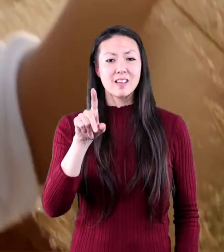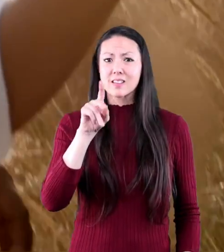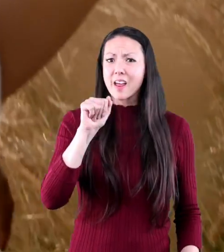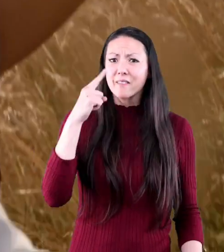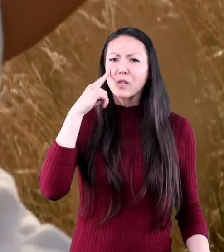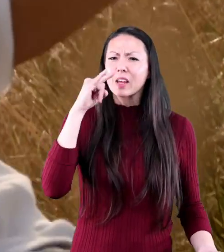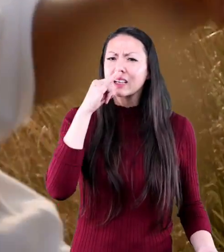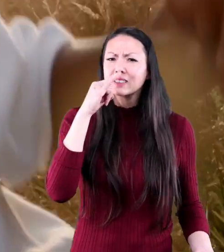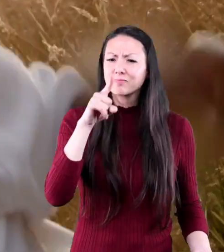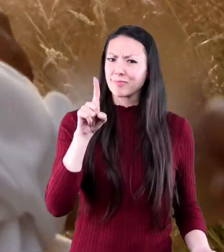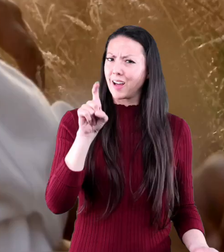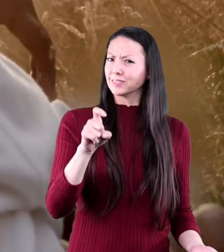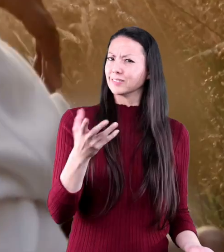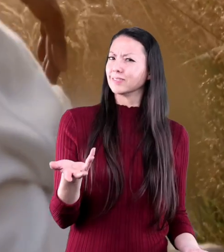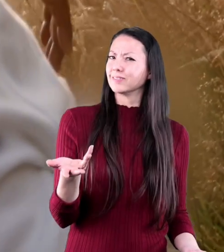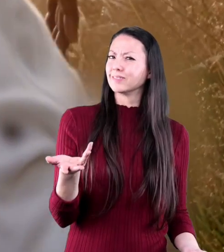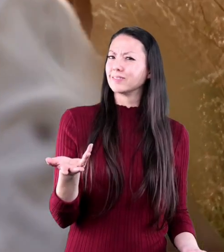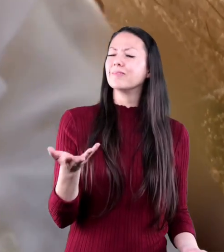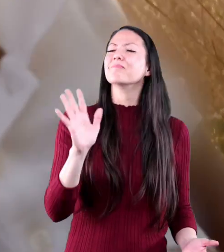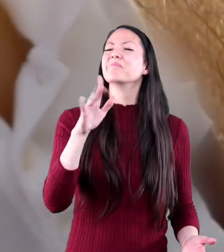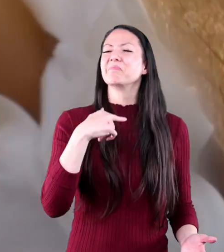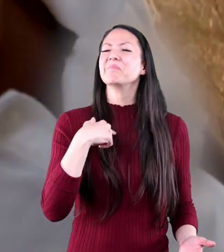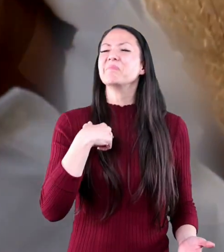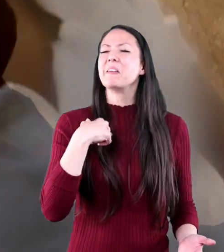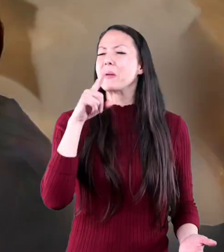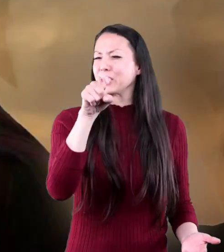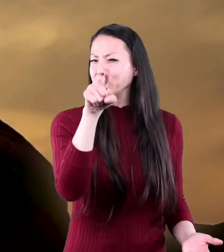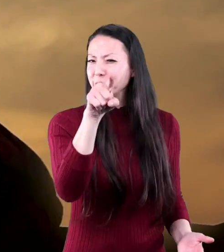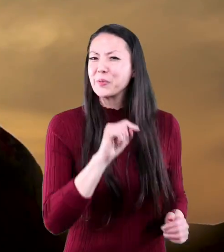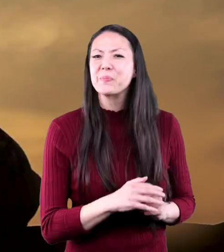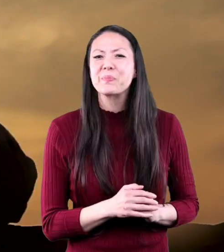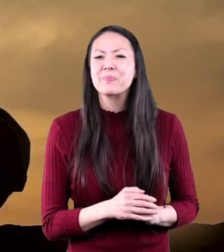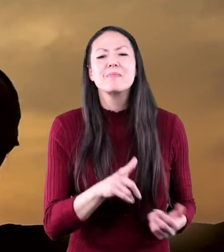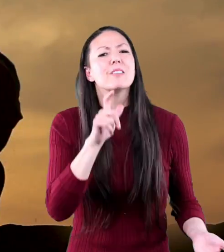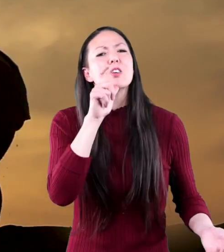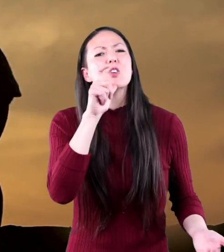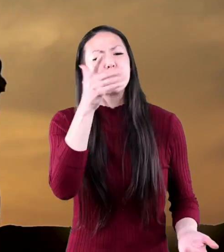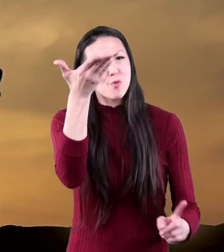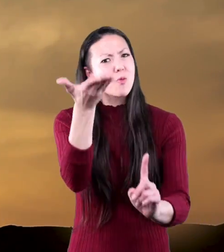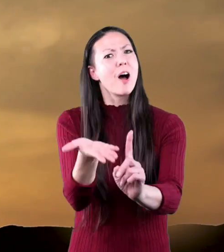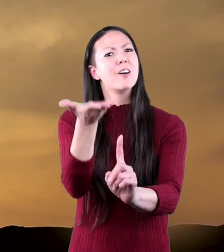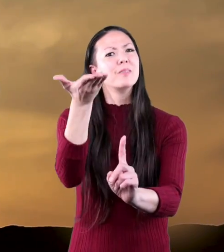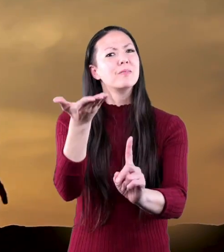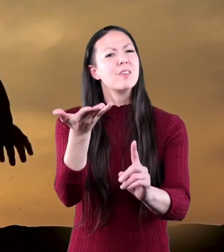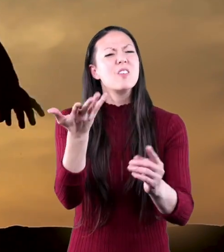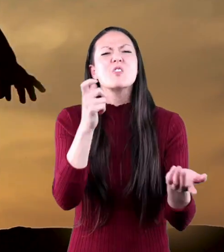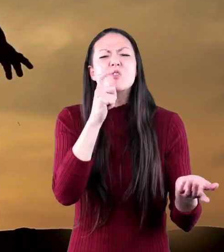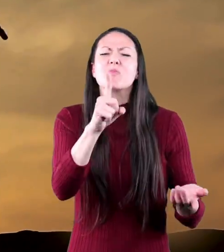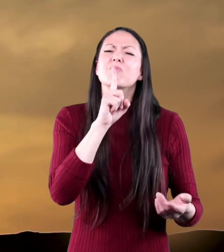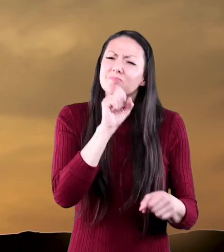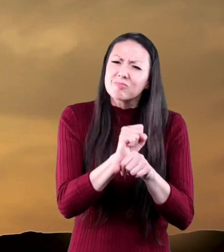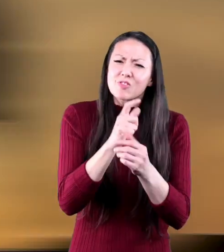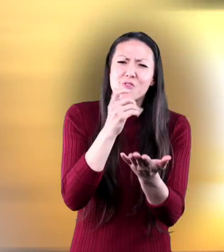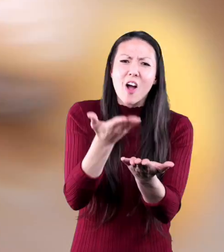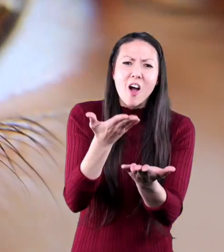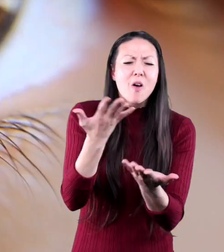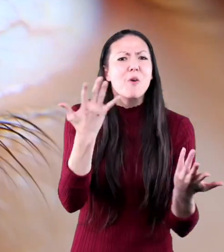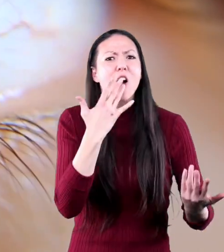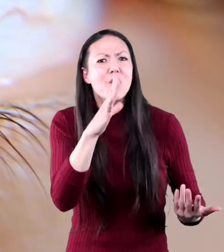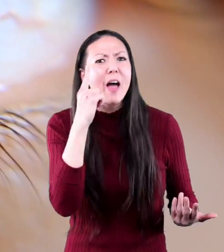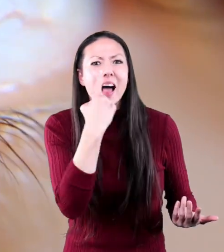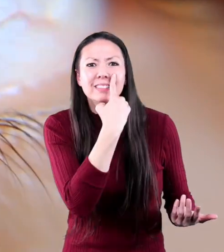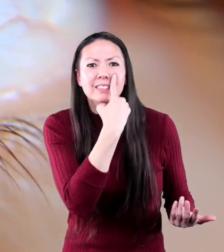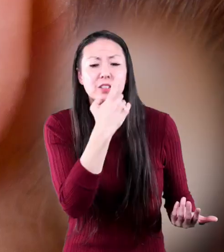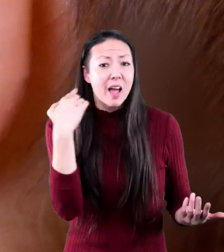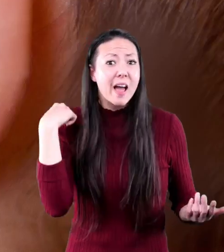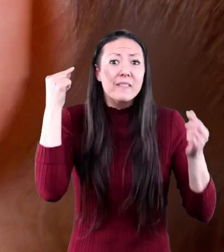What is DNA for kids, you ask? Well, let me ask you. Who are you? Who are you really? What